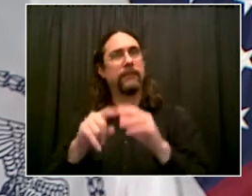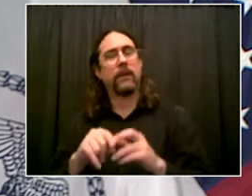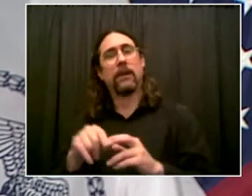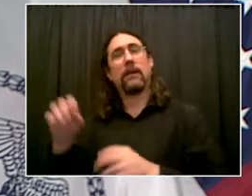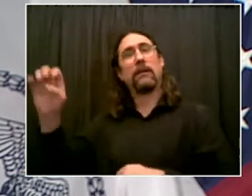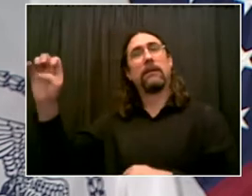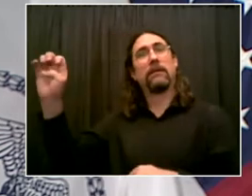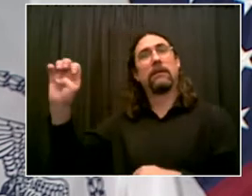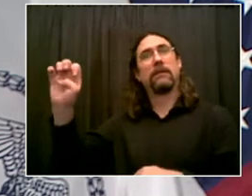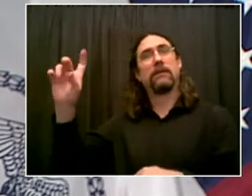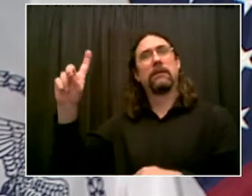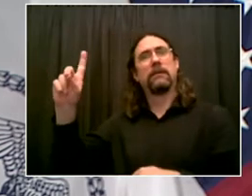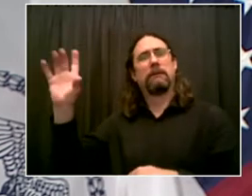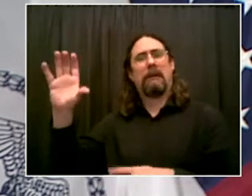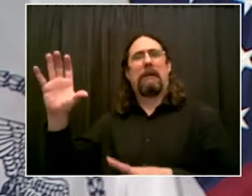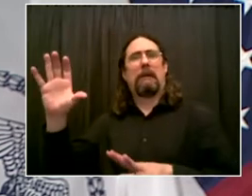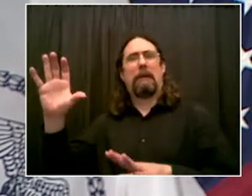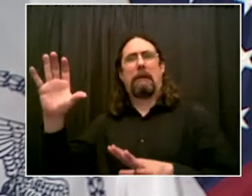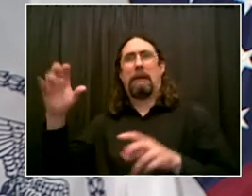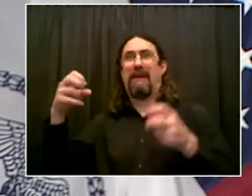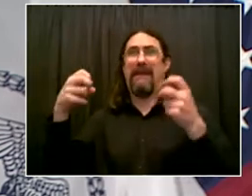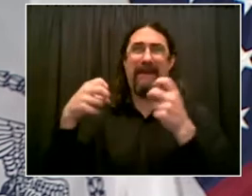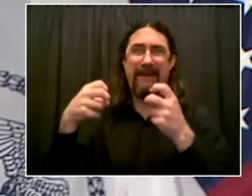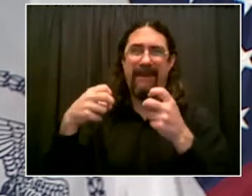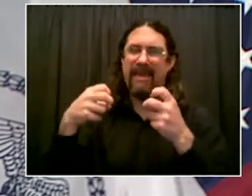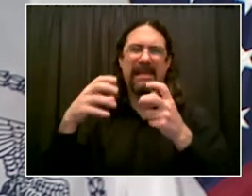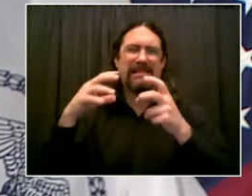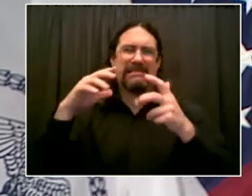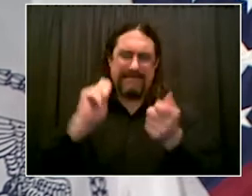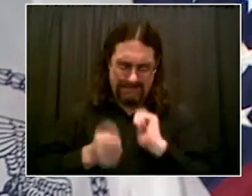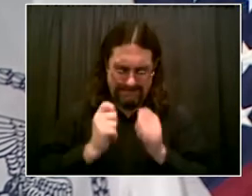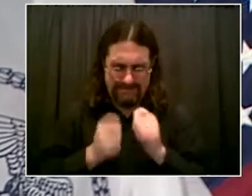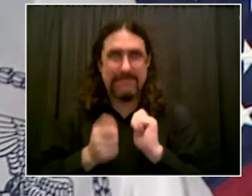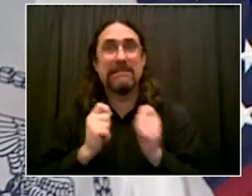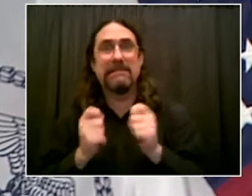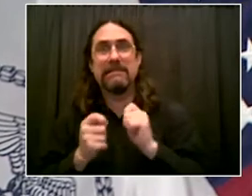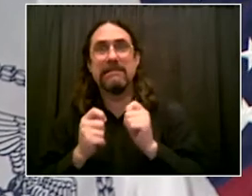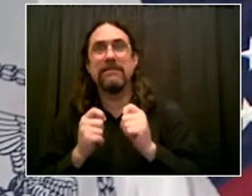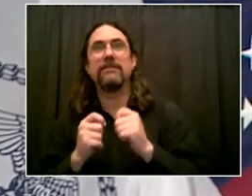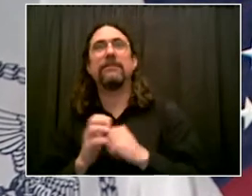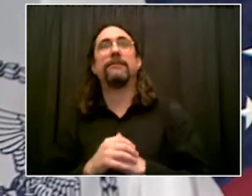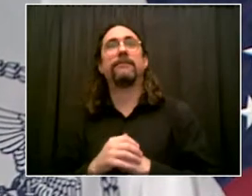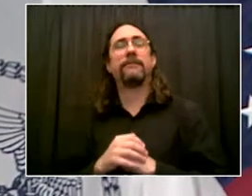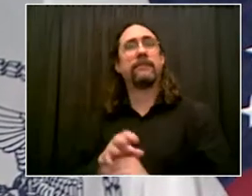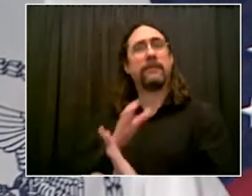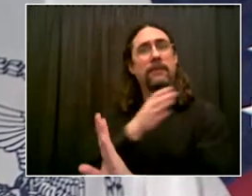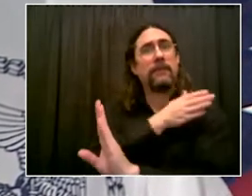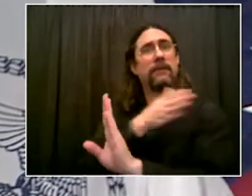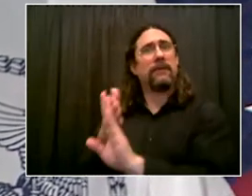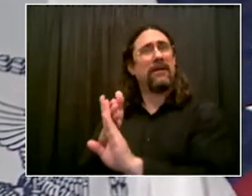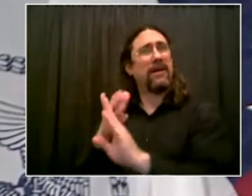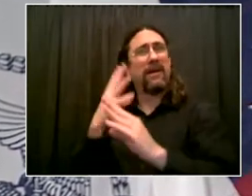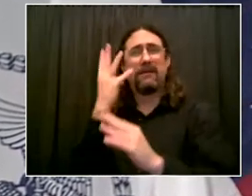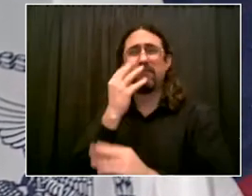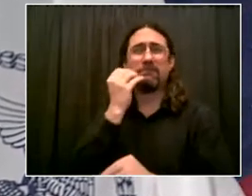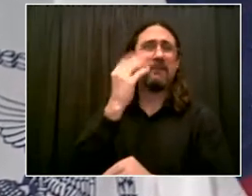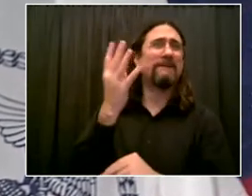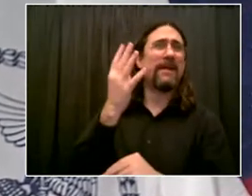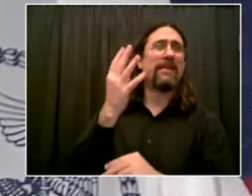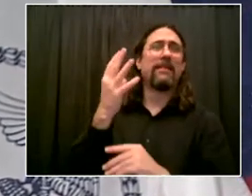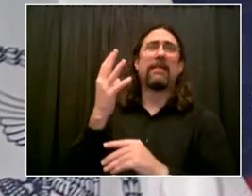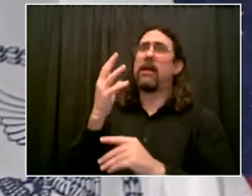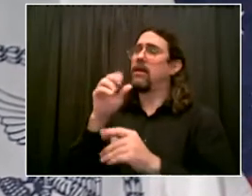help New York City through the great unknown, to create things that have never been created here before because we needed them. We needed